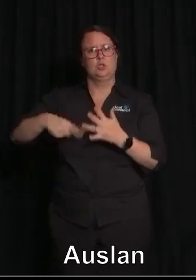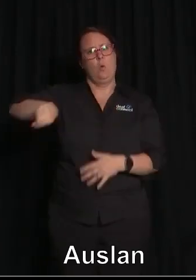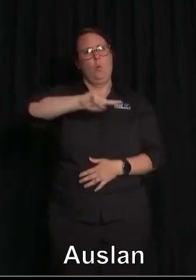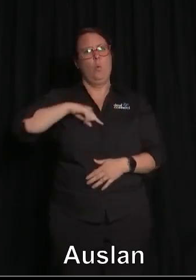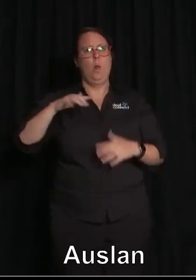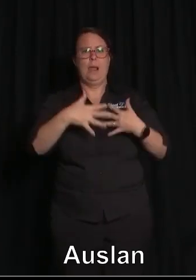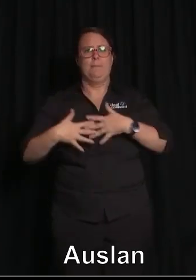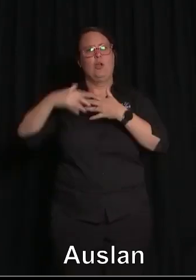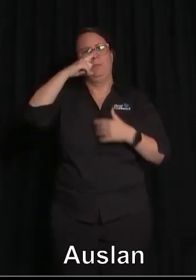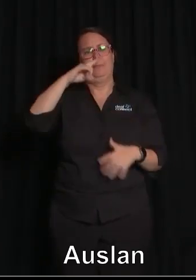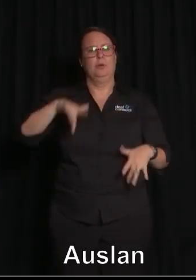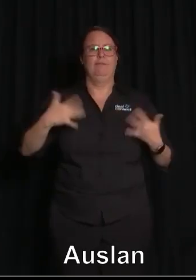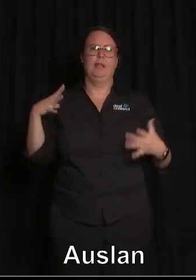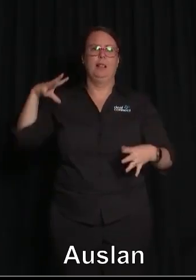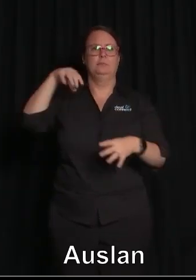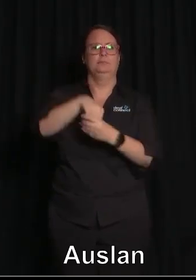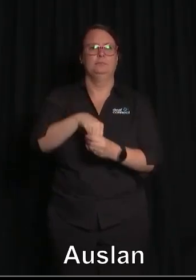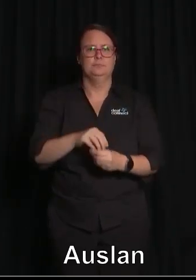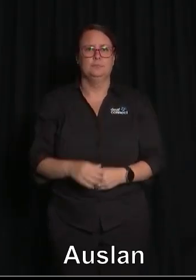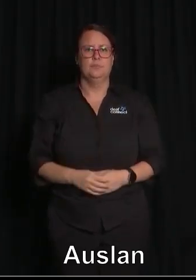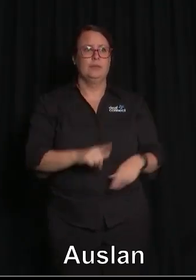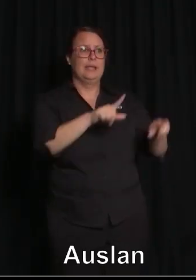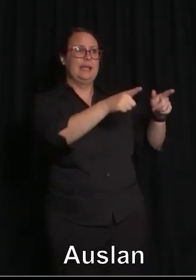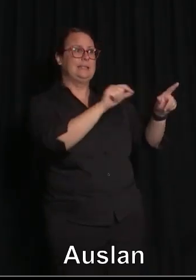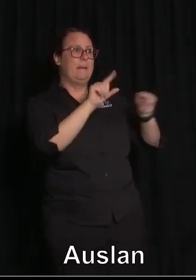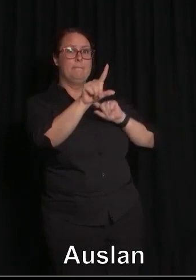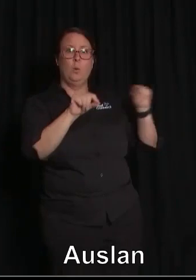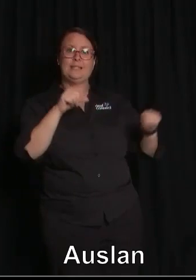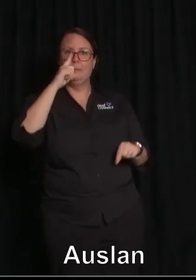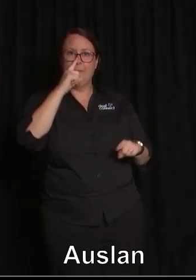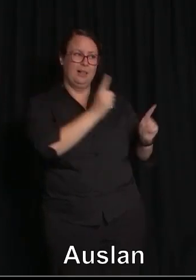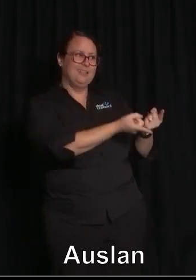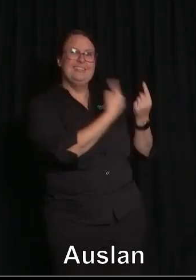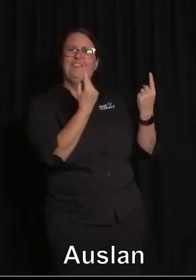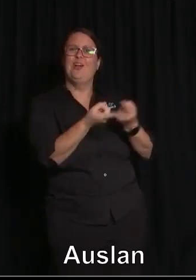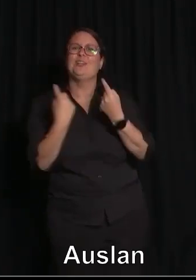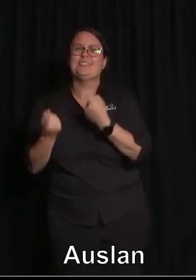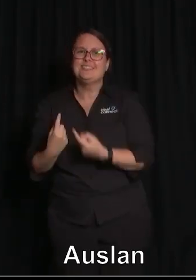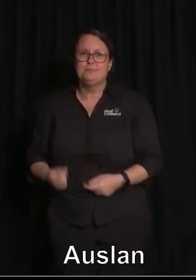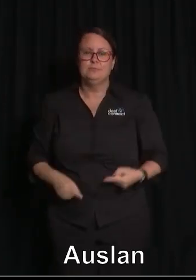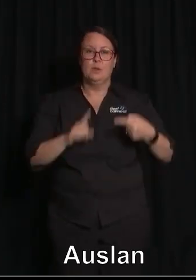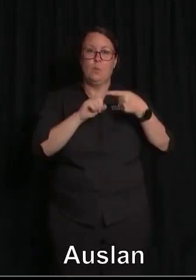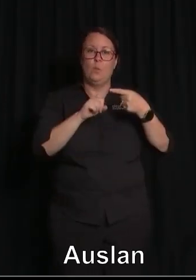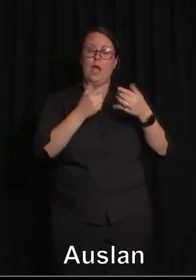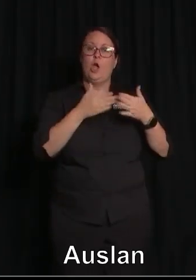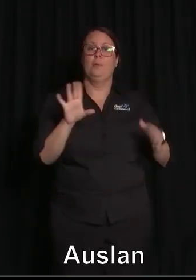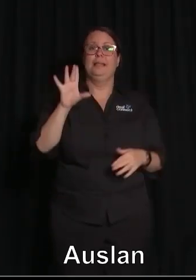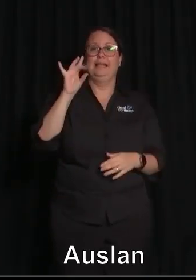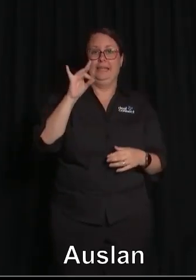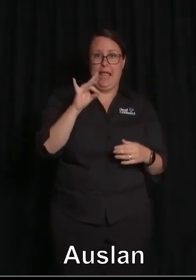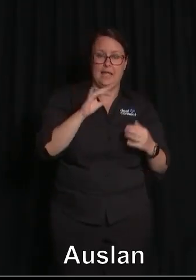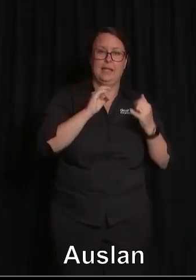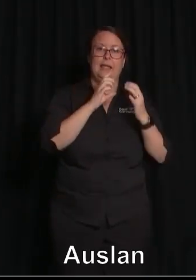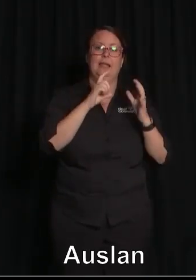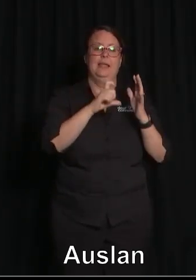society. He's appointed an administration that looks like America, including the first openly gay Cabinet Secretary and